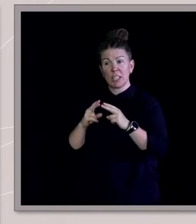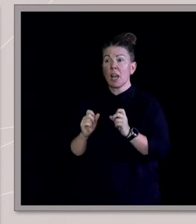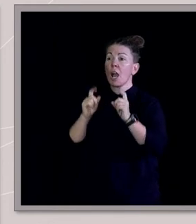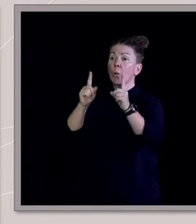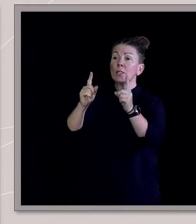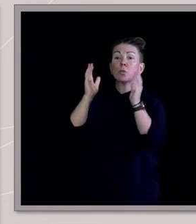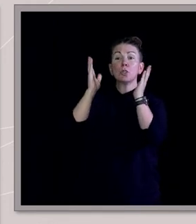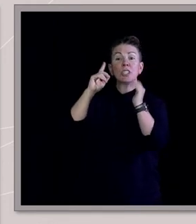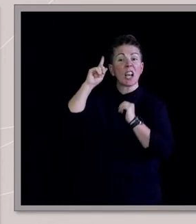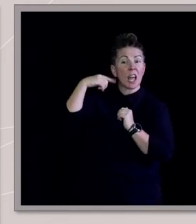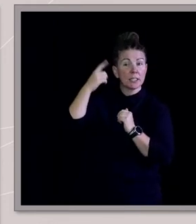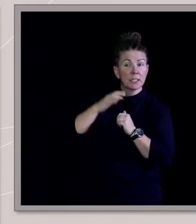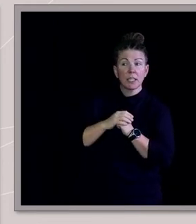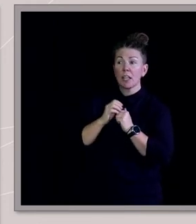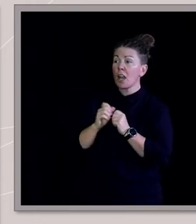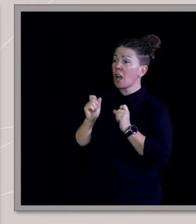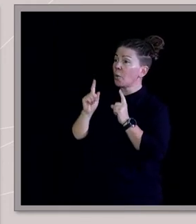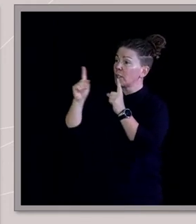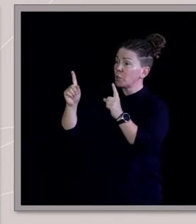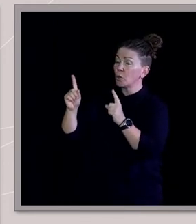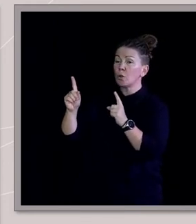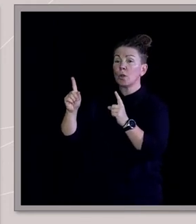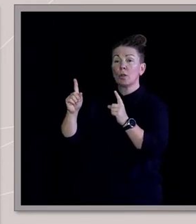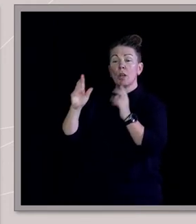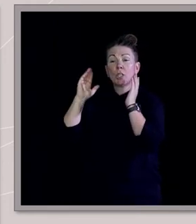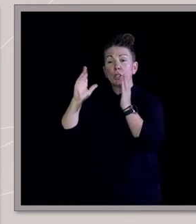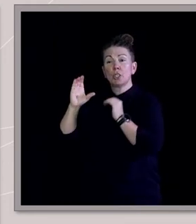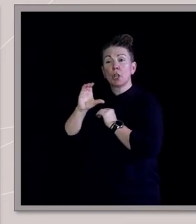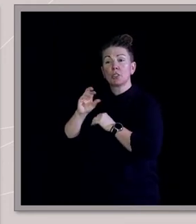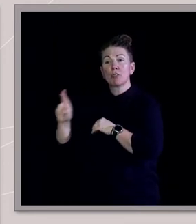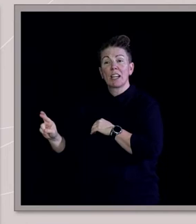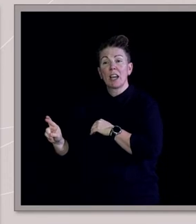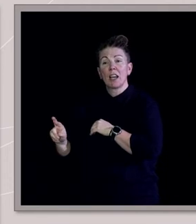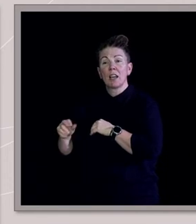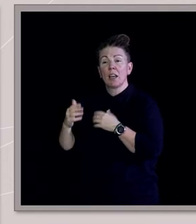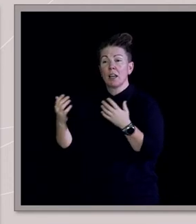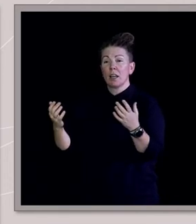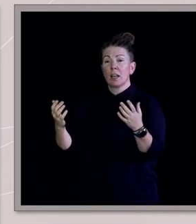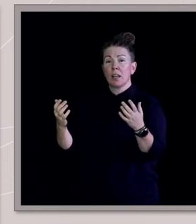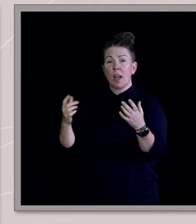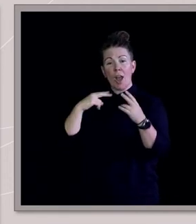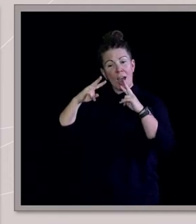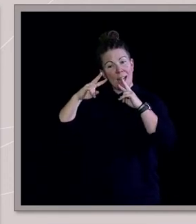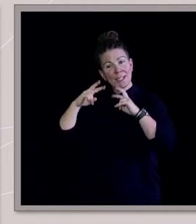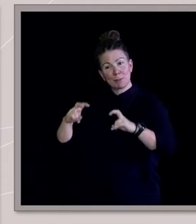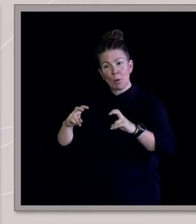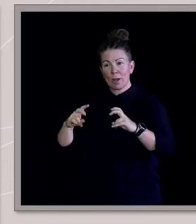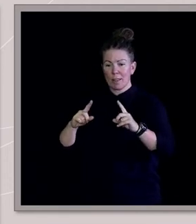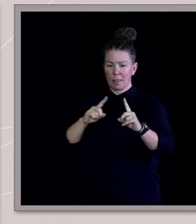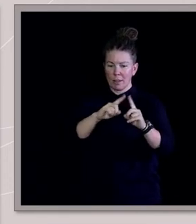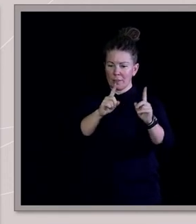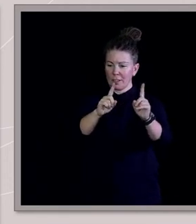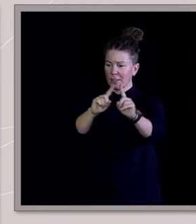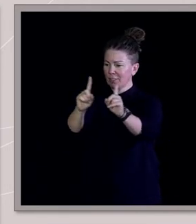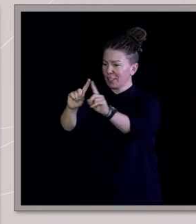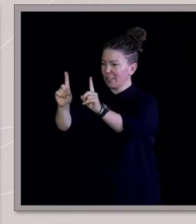London. I went to a church once in Costa Rica. I started just looking for all these other churches. And that's when I explored the rest of the Pentecostal world as well.